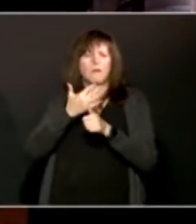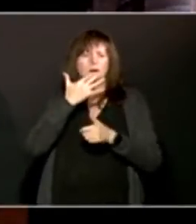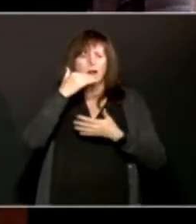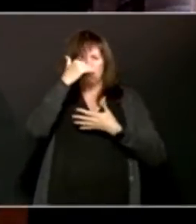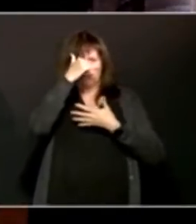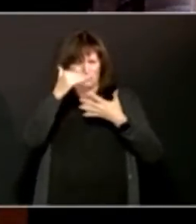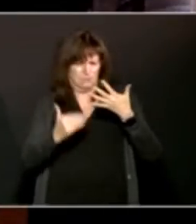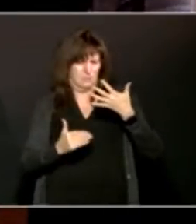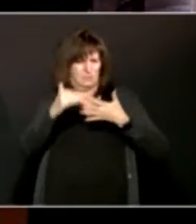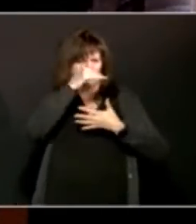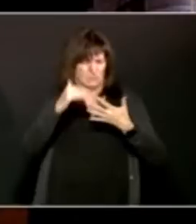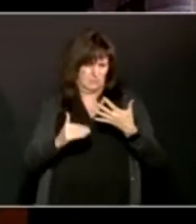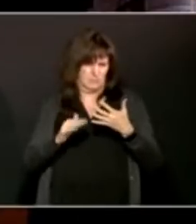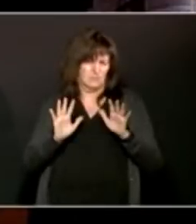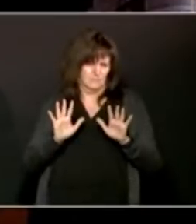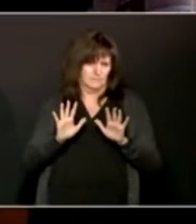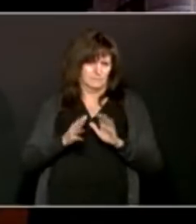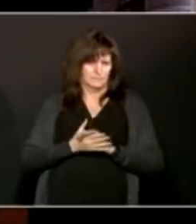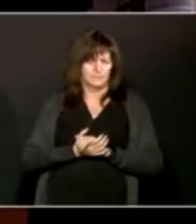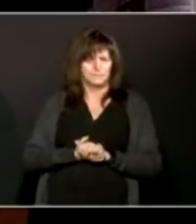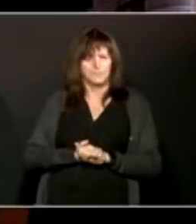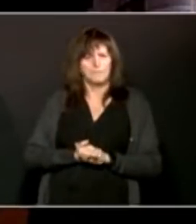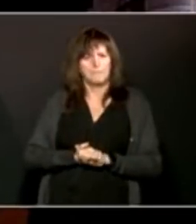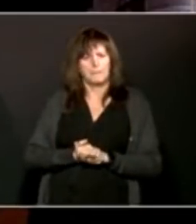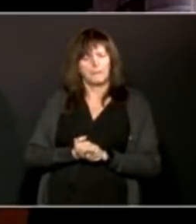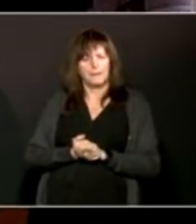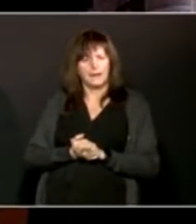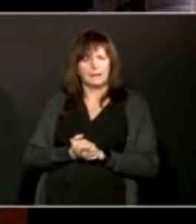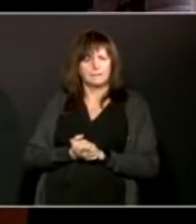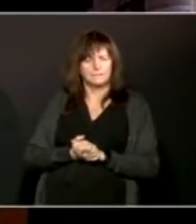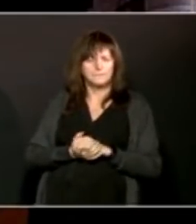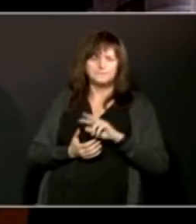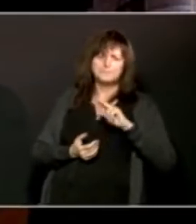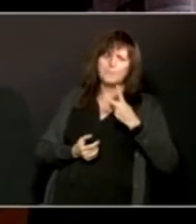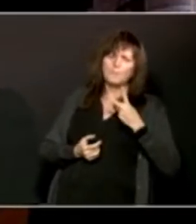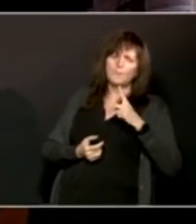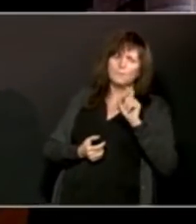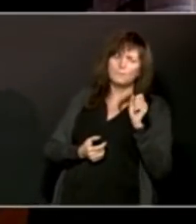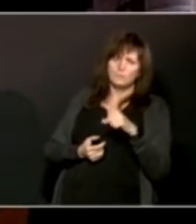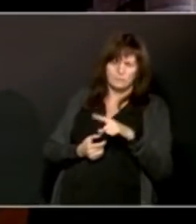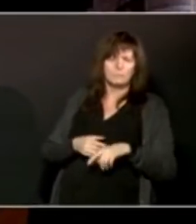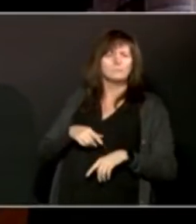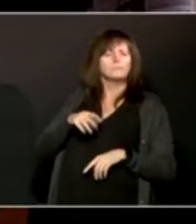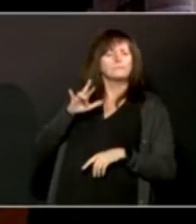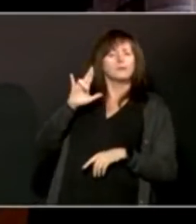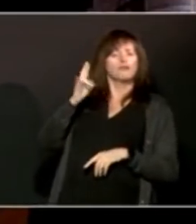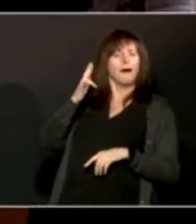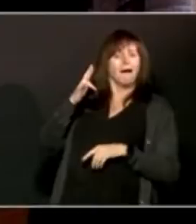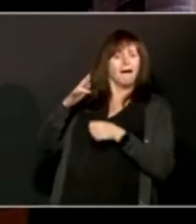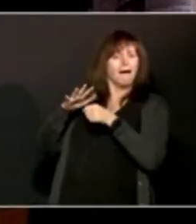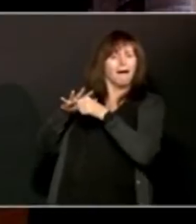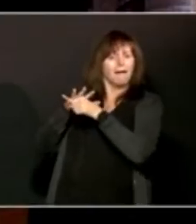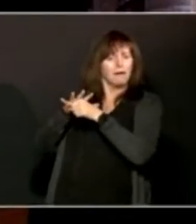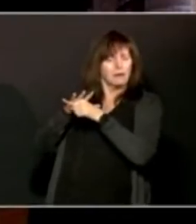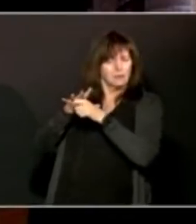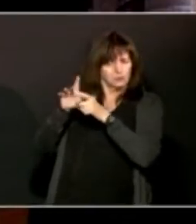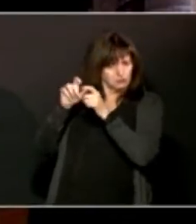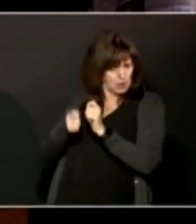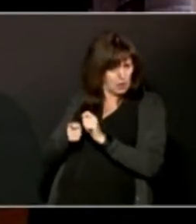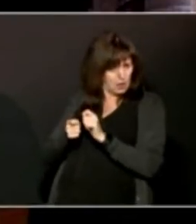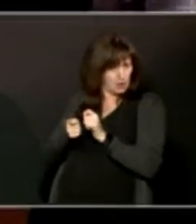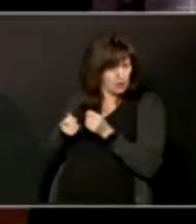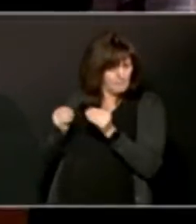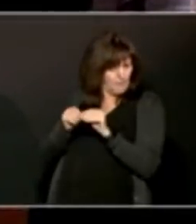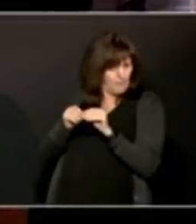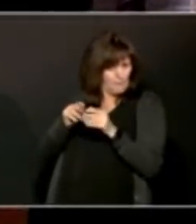But no changes once you're in the gray zone. Those restrictions that we've got now, those are what you'll see